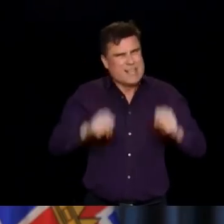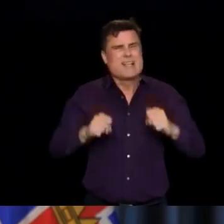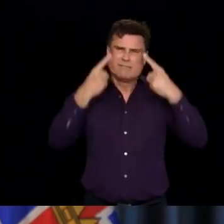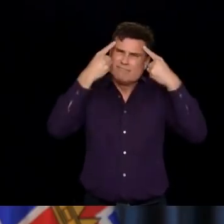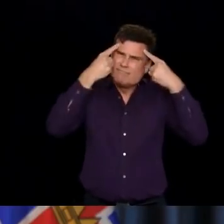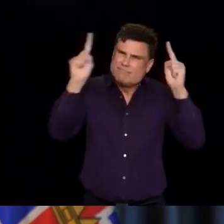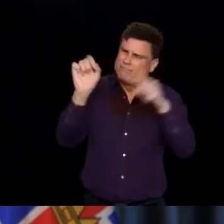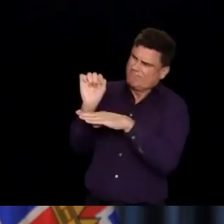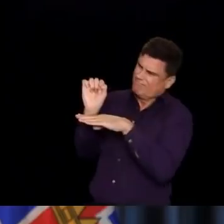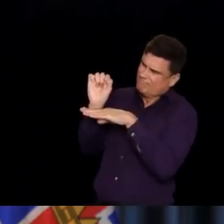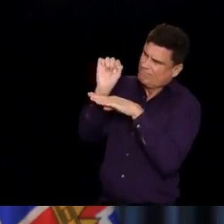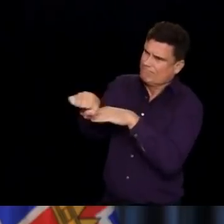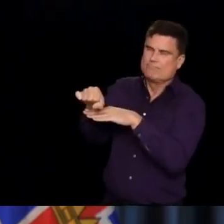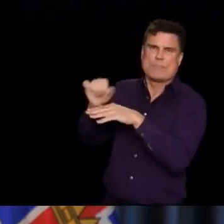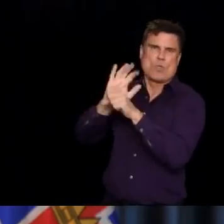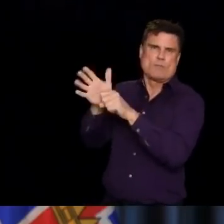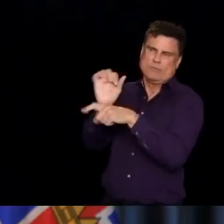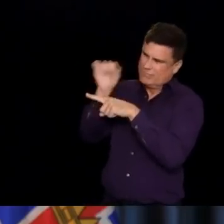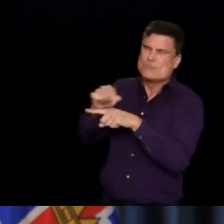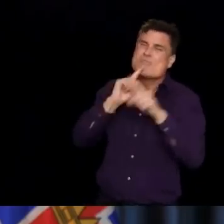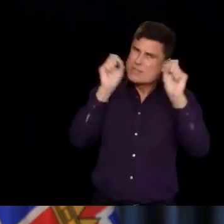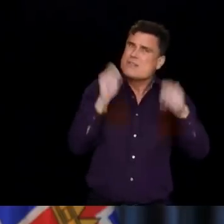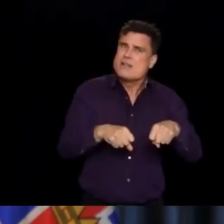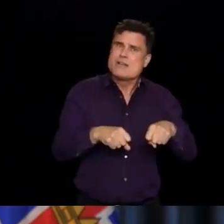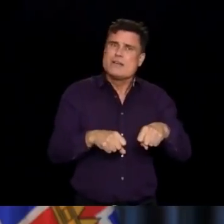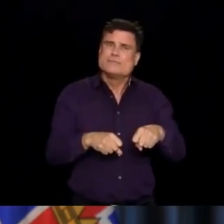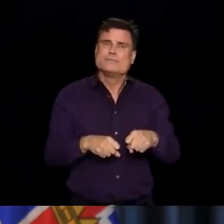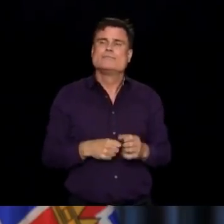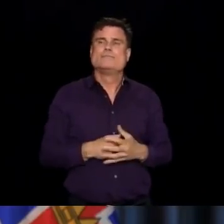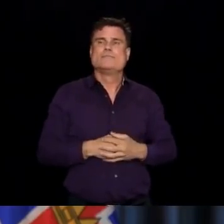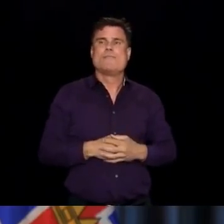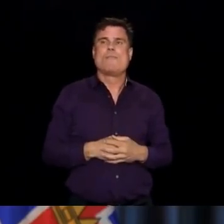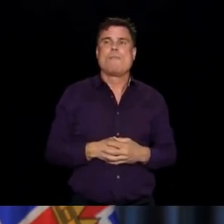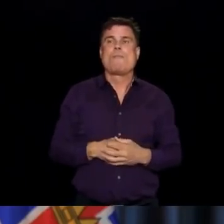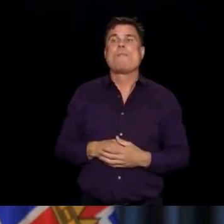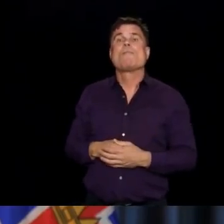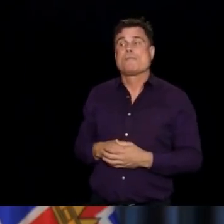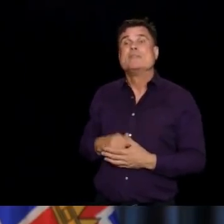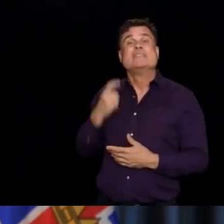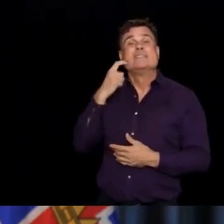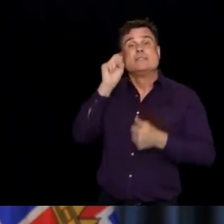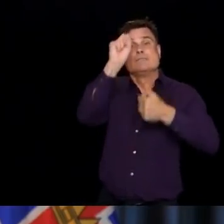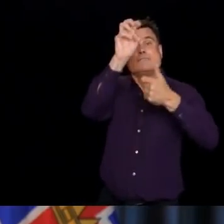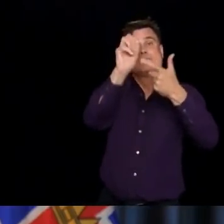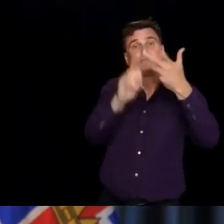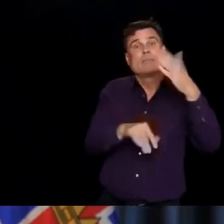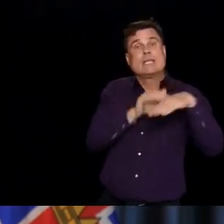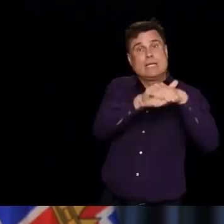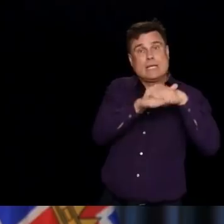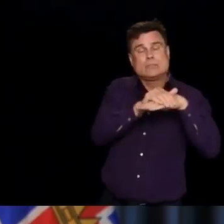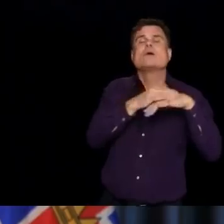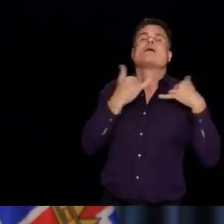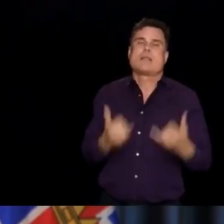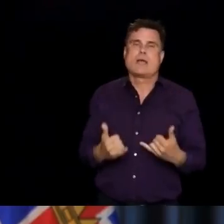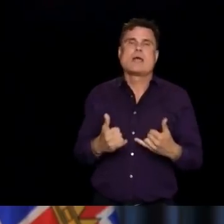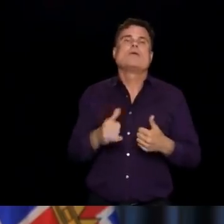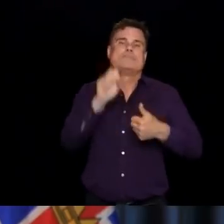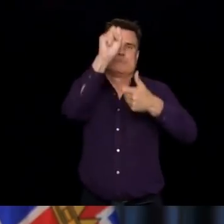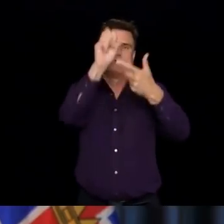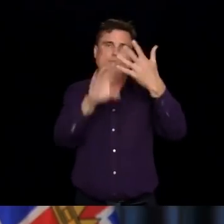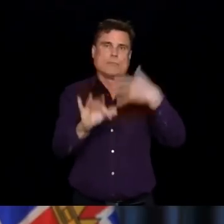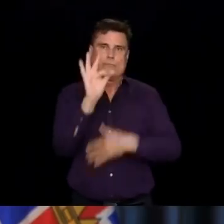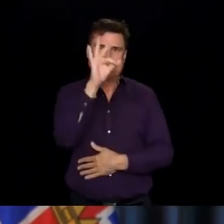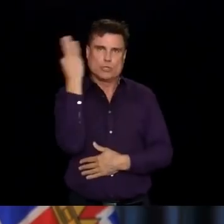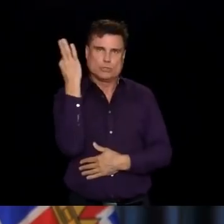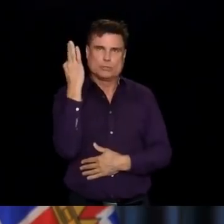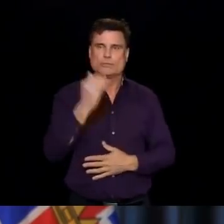cases for three reference periods of 24 hours each for those of the 3 and 4 of July, those of the 4